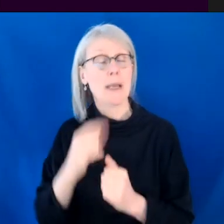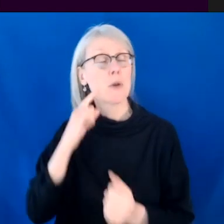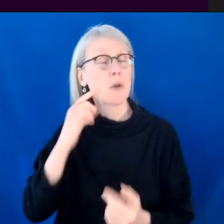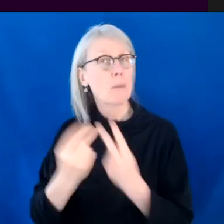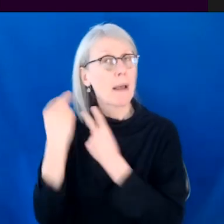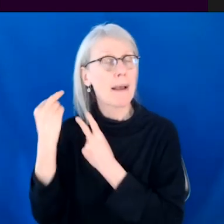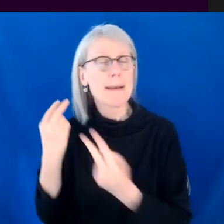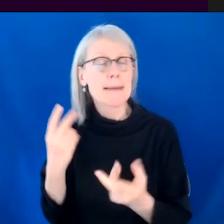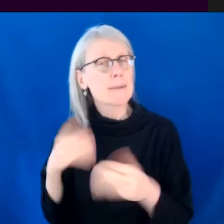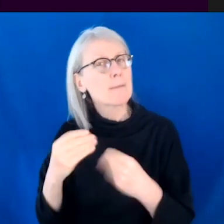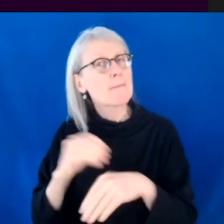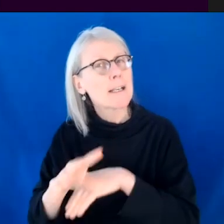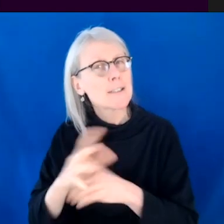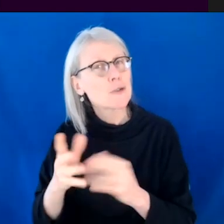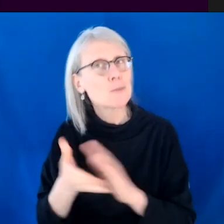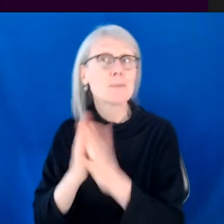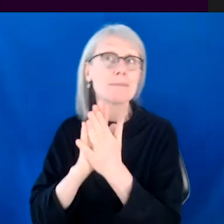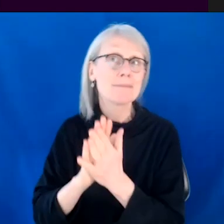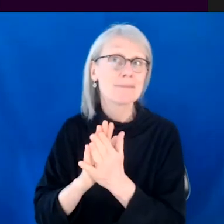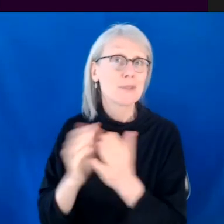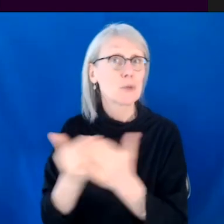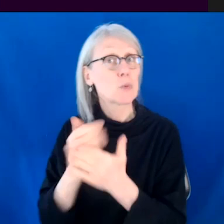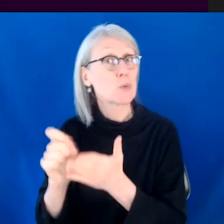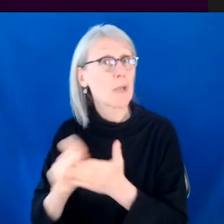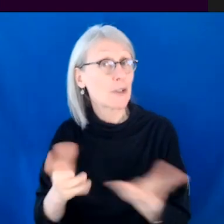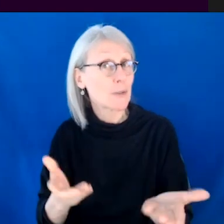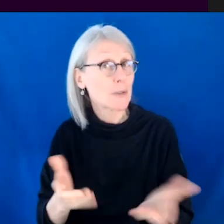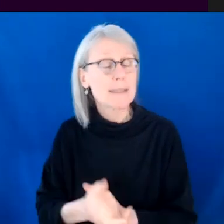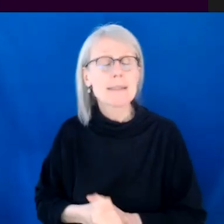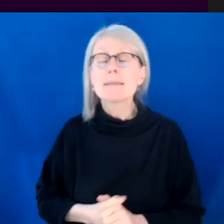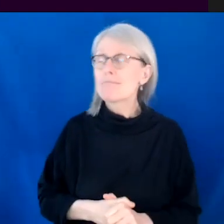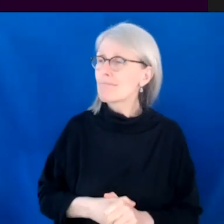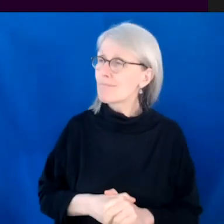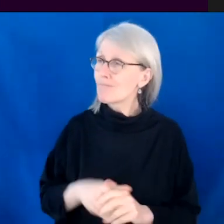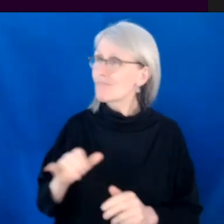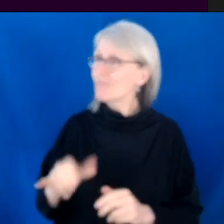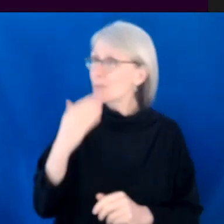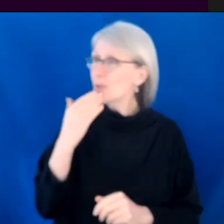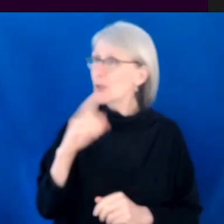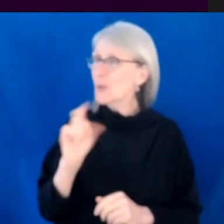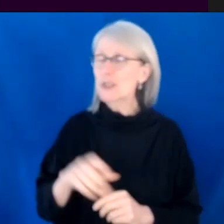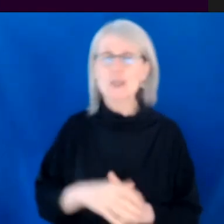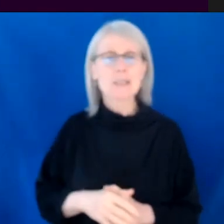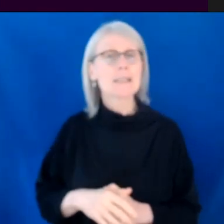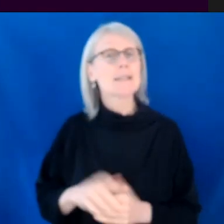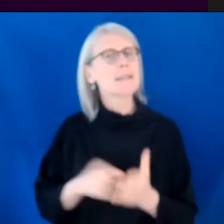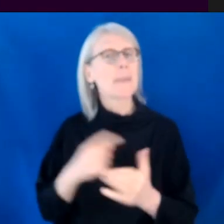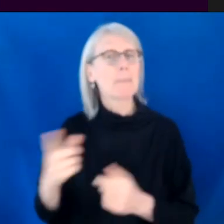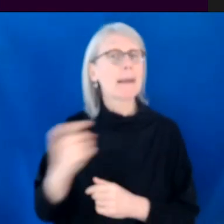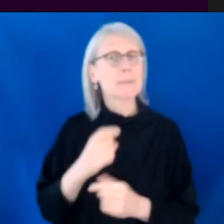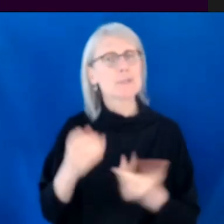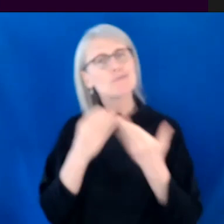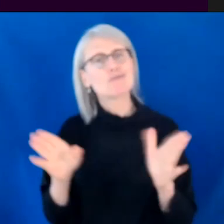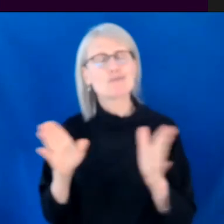This is a good question because sometimes I get asked, like, what advice would I give writers in general, which is always